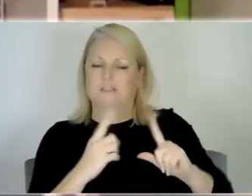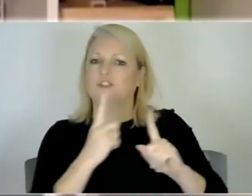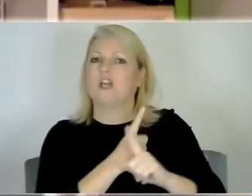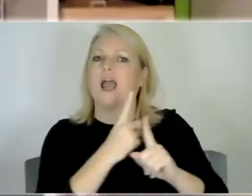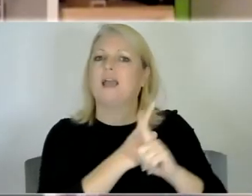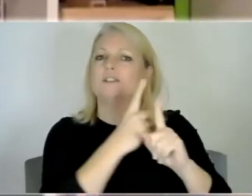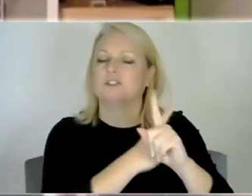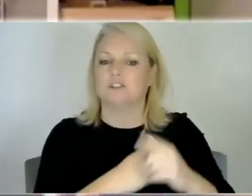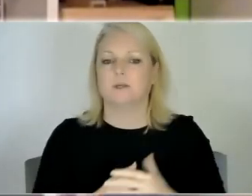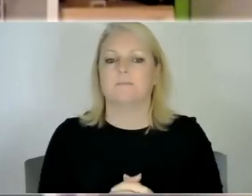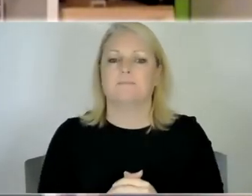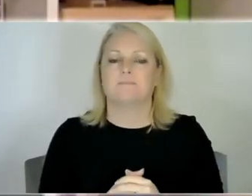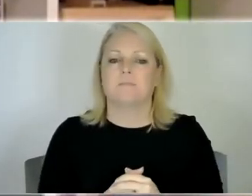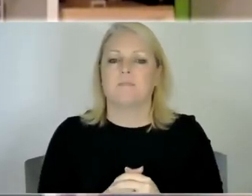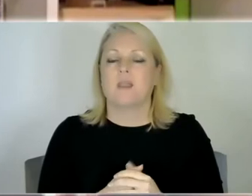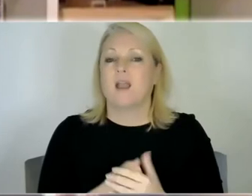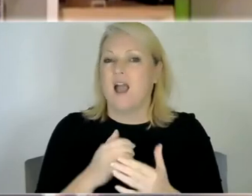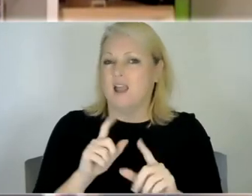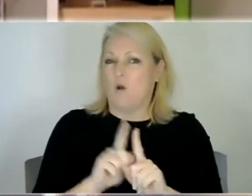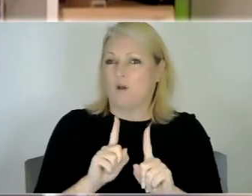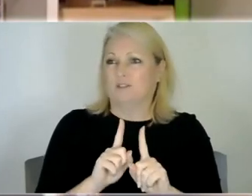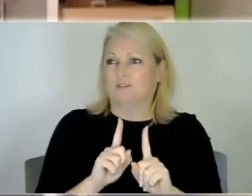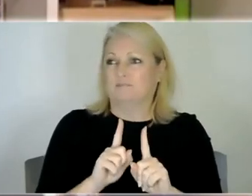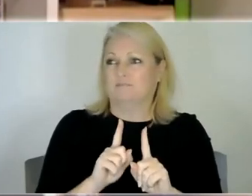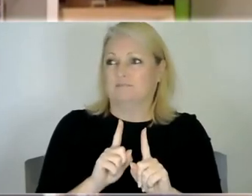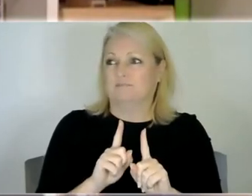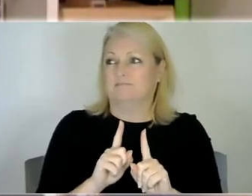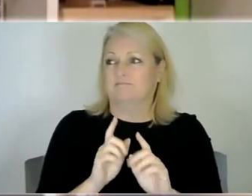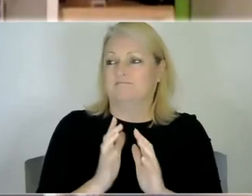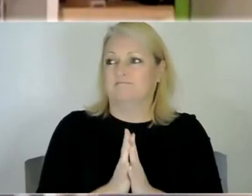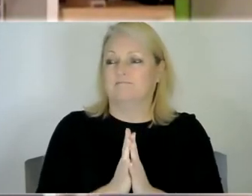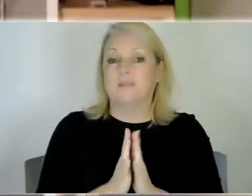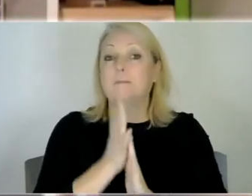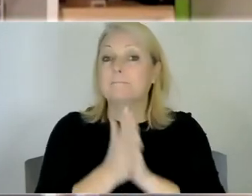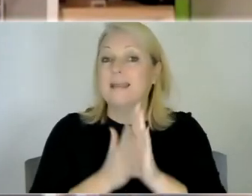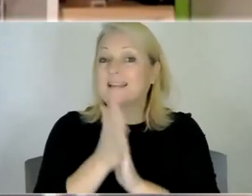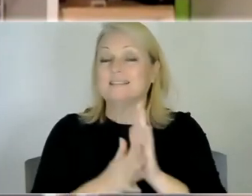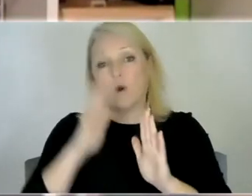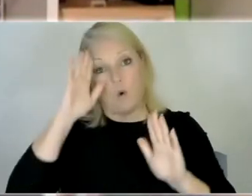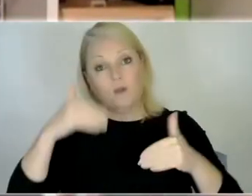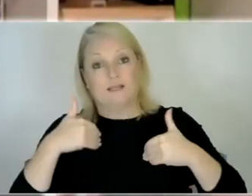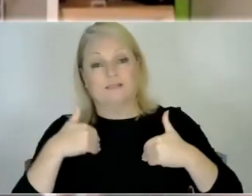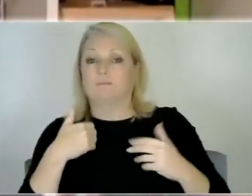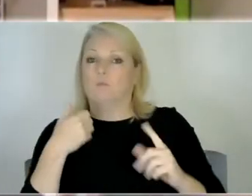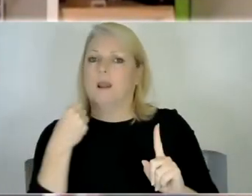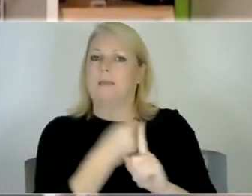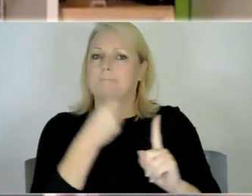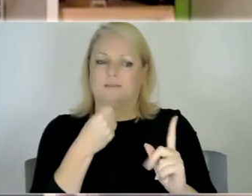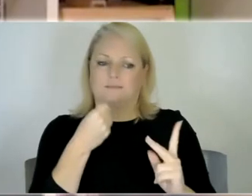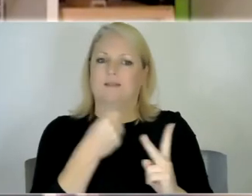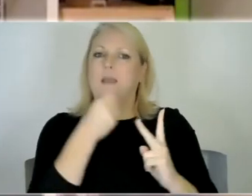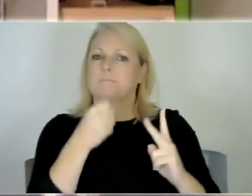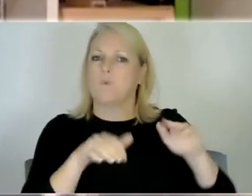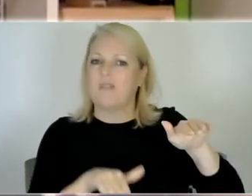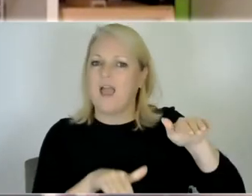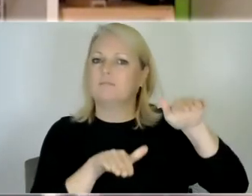not but but it's it just also means that autism might uh impact their life a little bit differently um as as they get older and